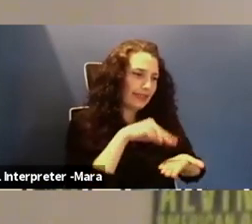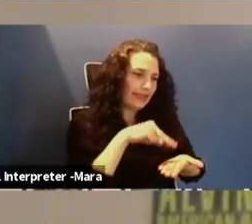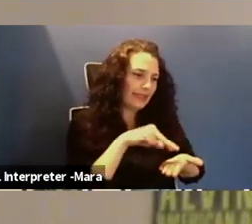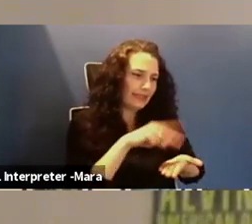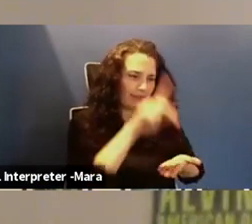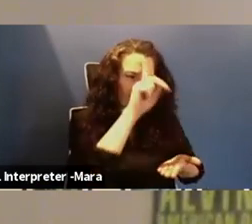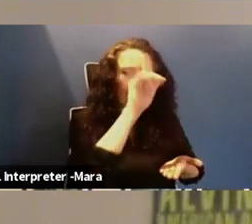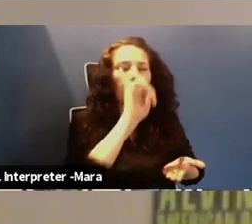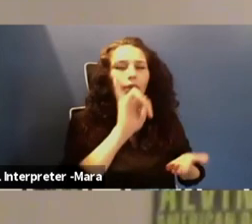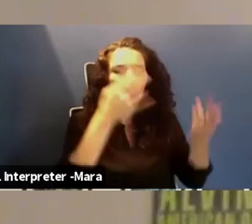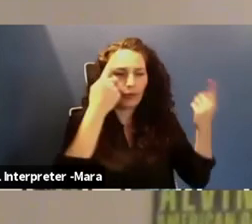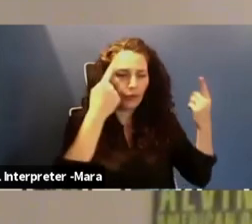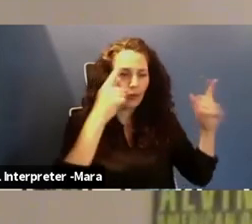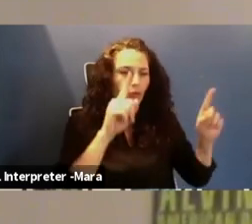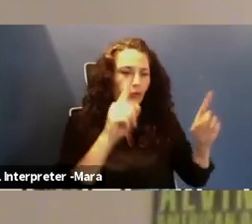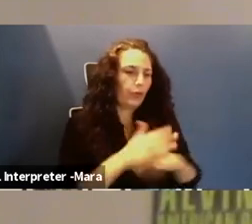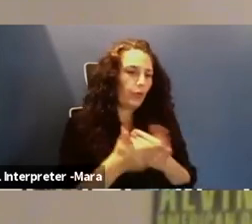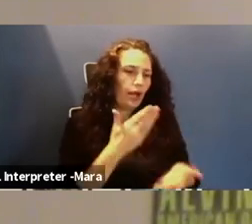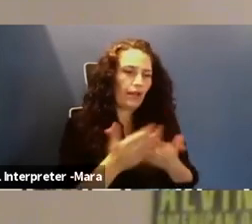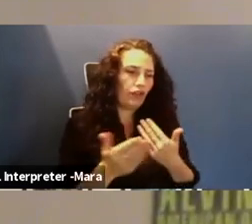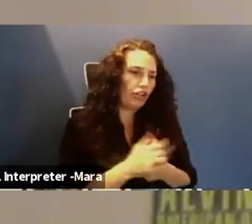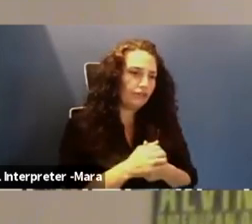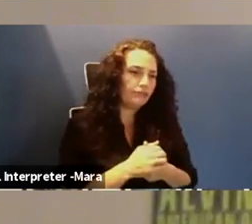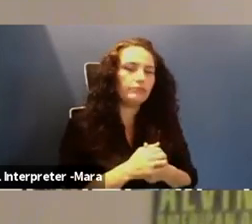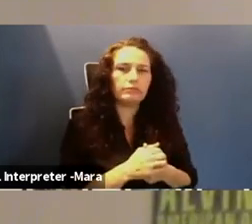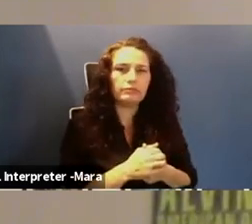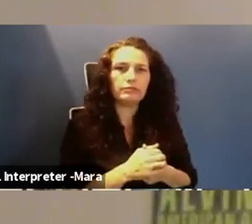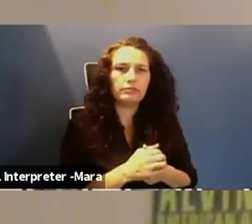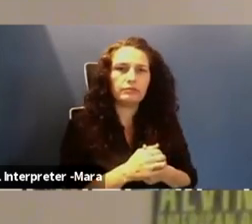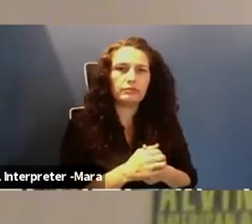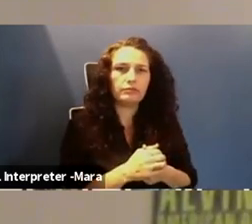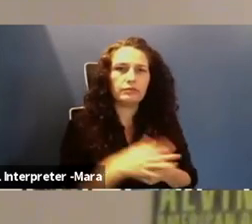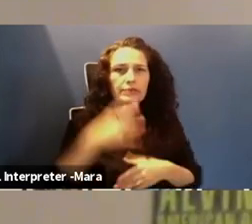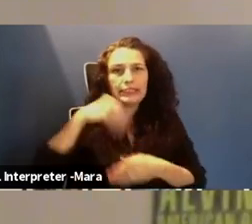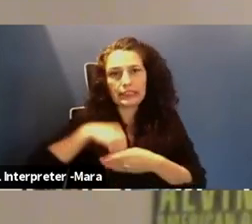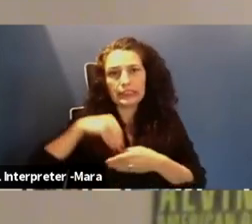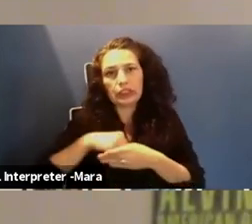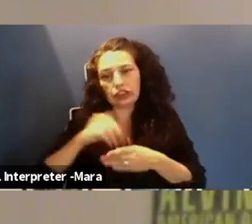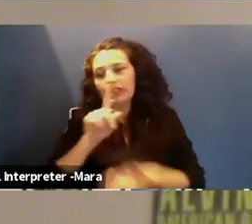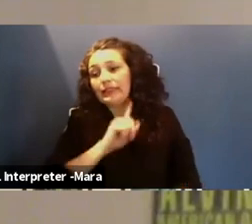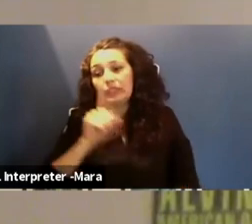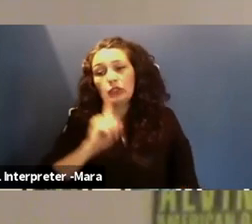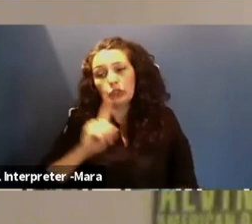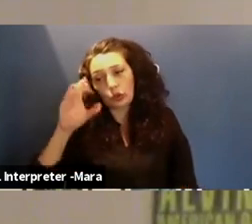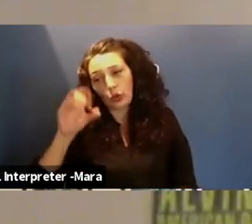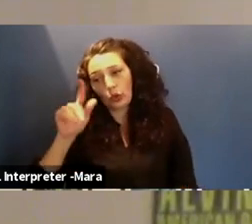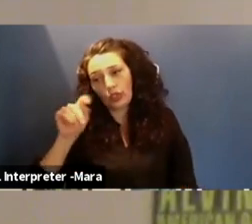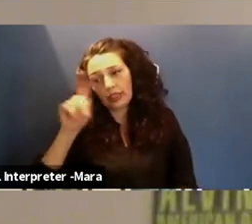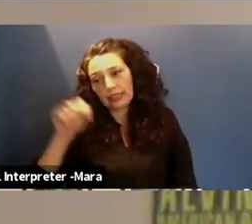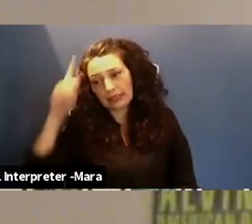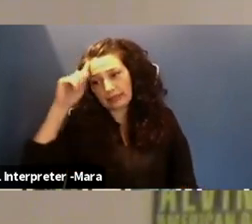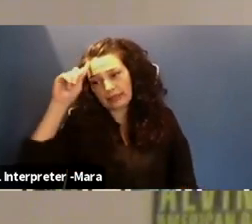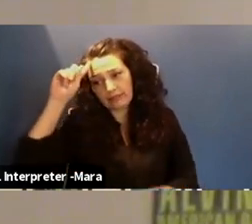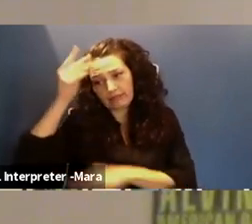to kind of get over some of that. When the, the, uh, when the anterior cingulate cortex in my brain is telling me that I am putting myself